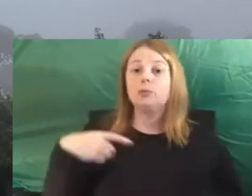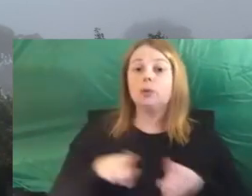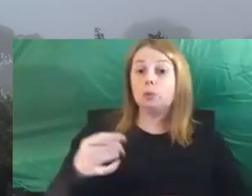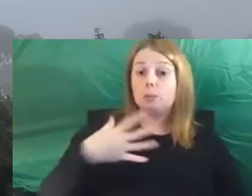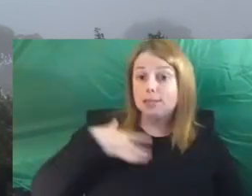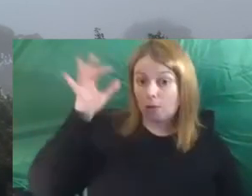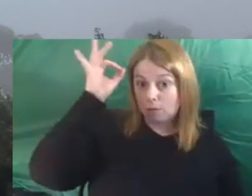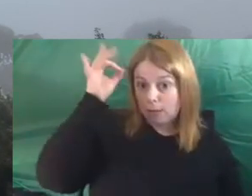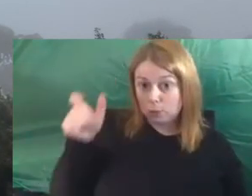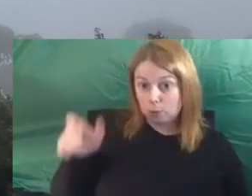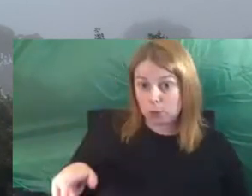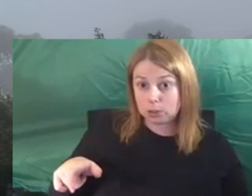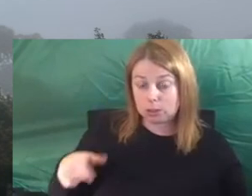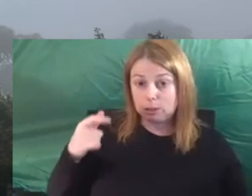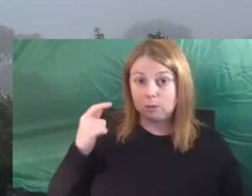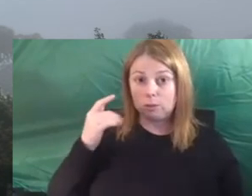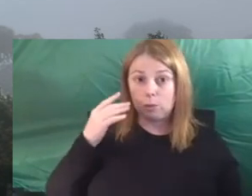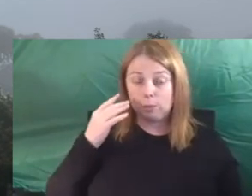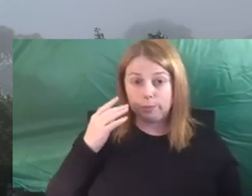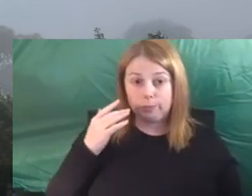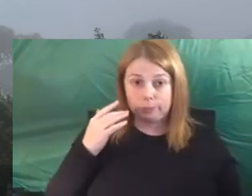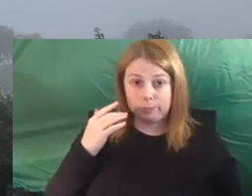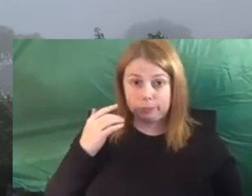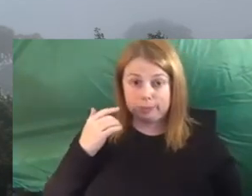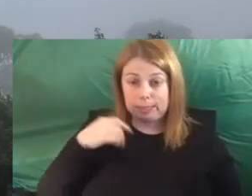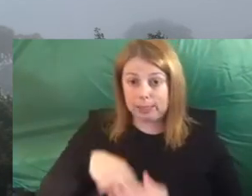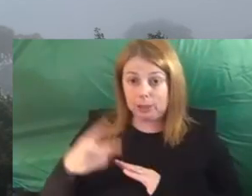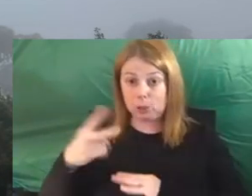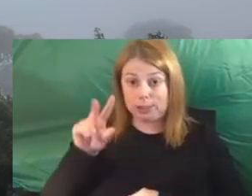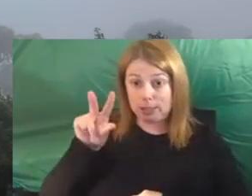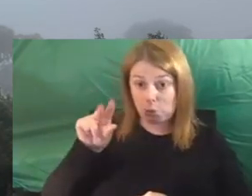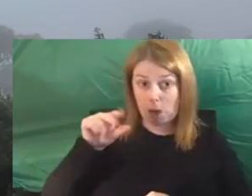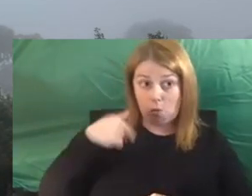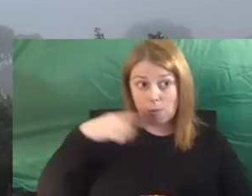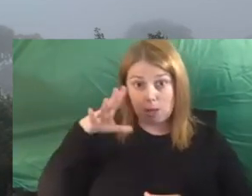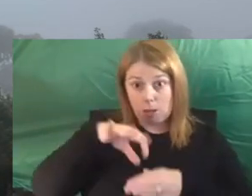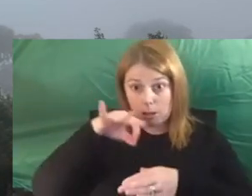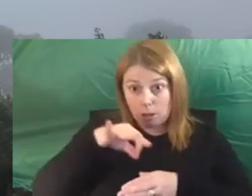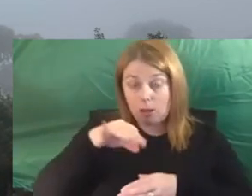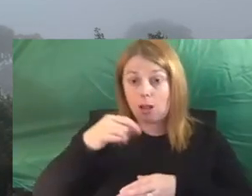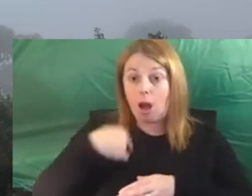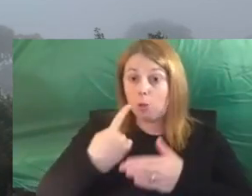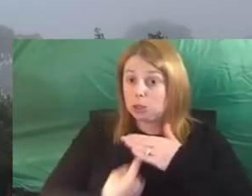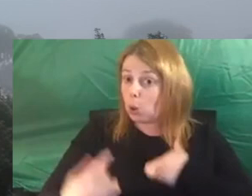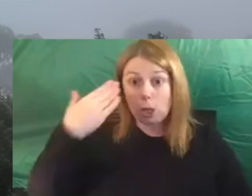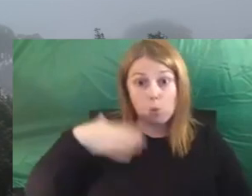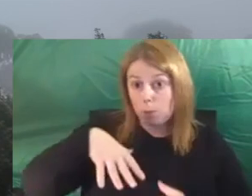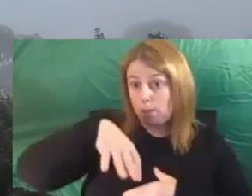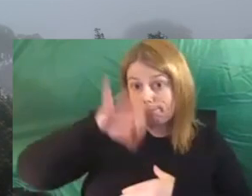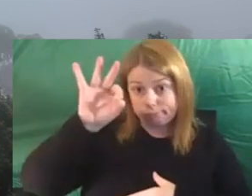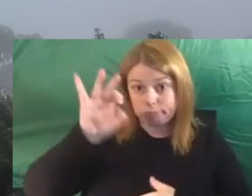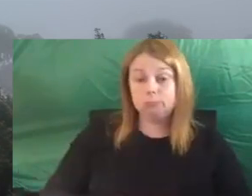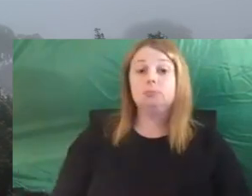election in 2012, I actually found that I was the only woman elected to the governing body. And